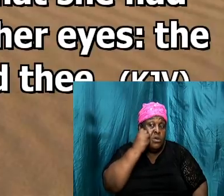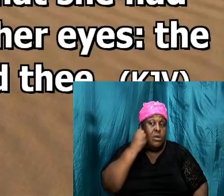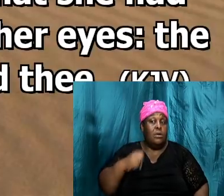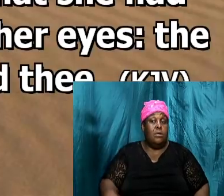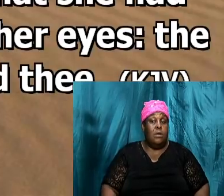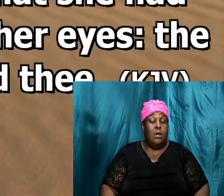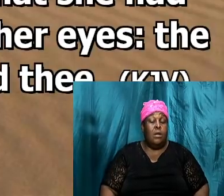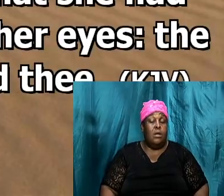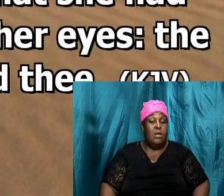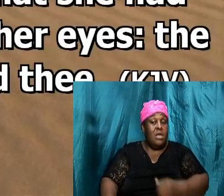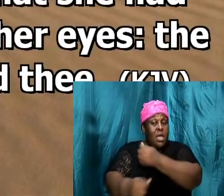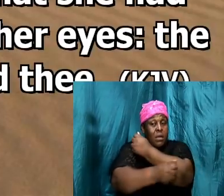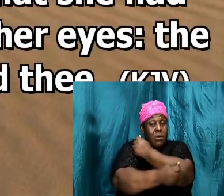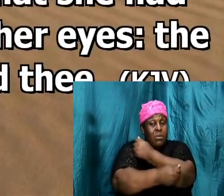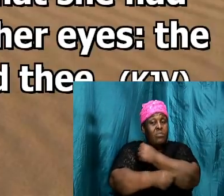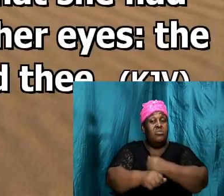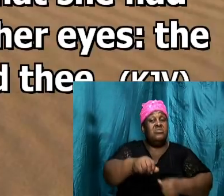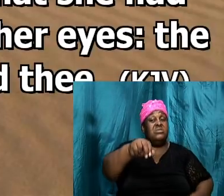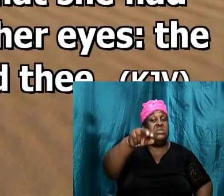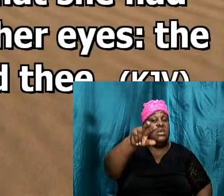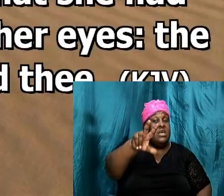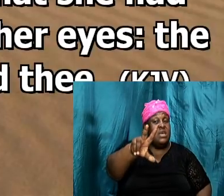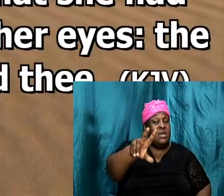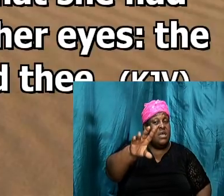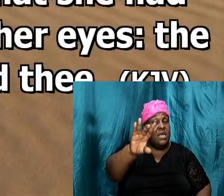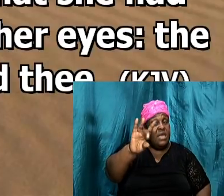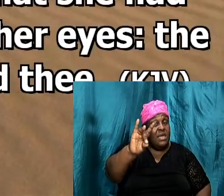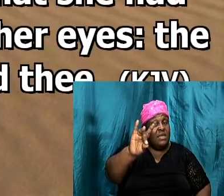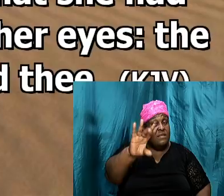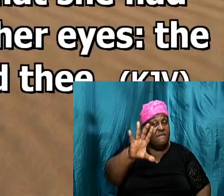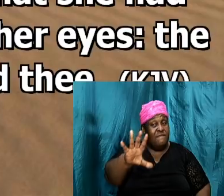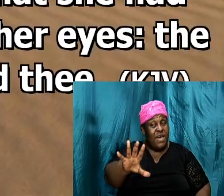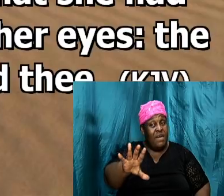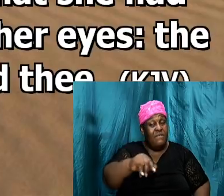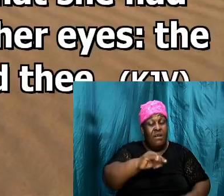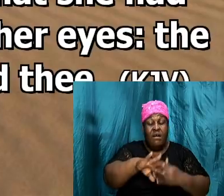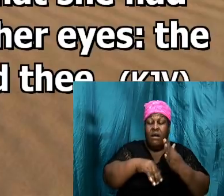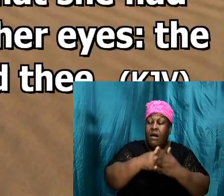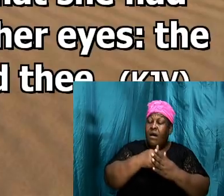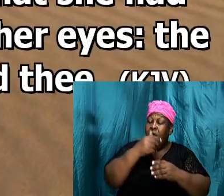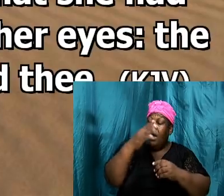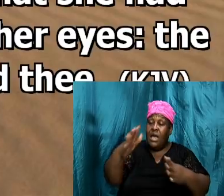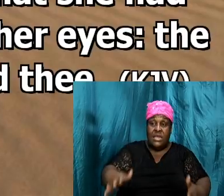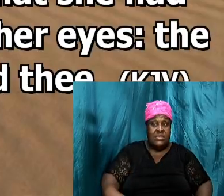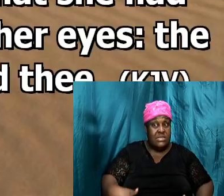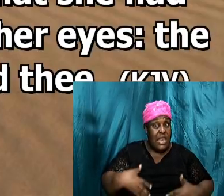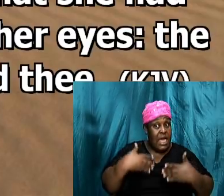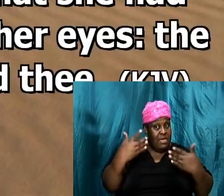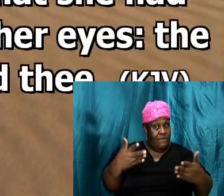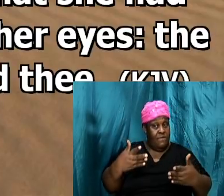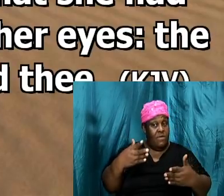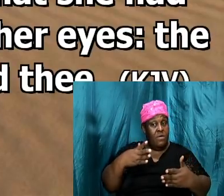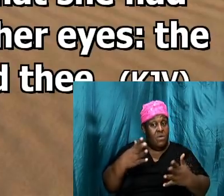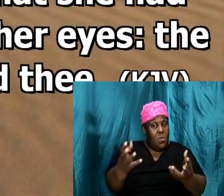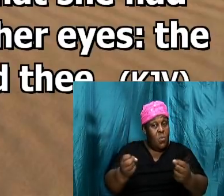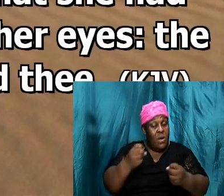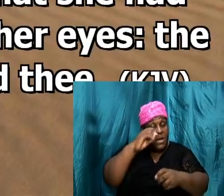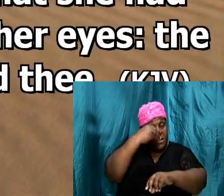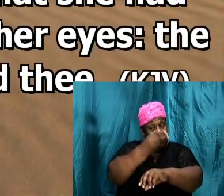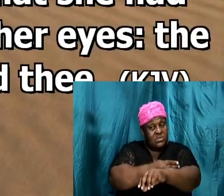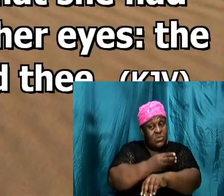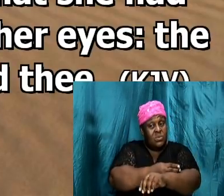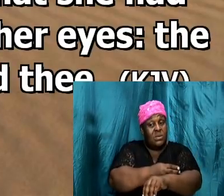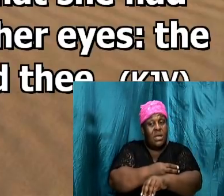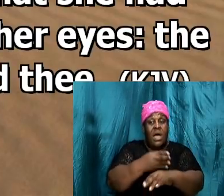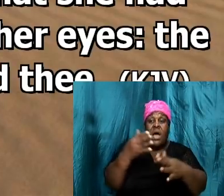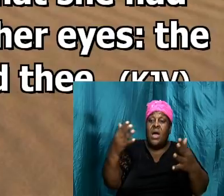and for all his life he wanted a son and now this damsel was with